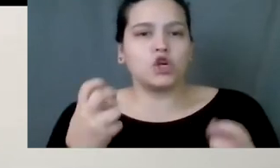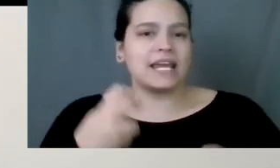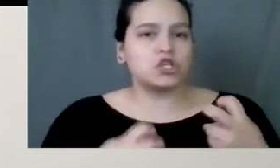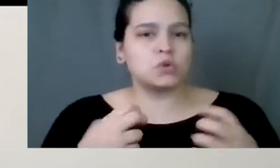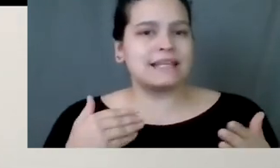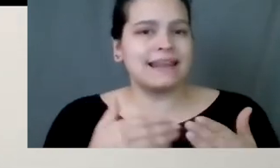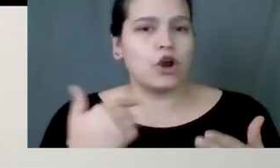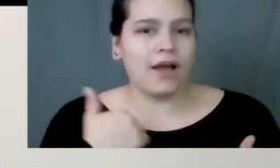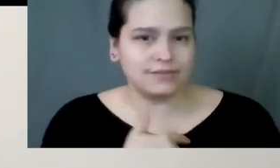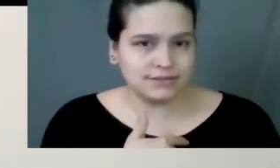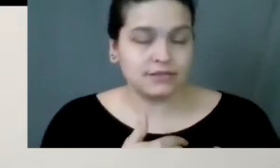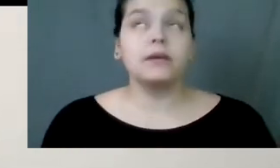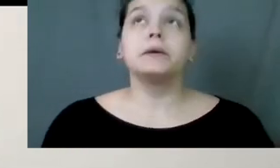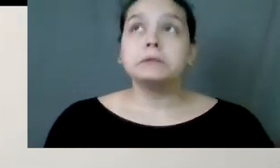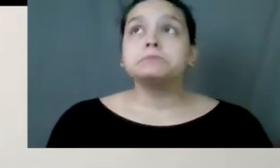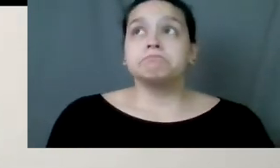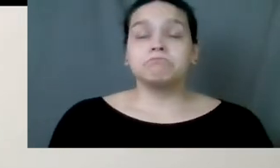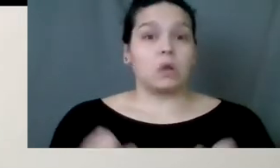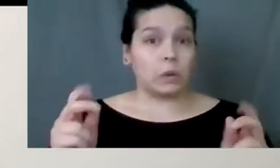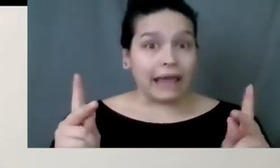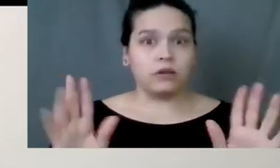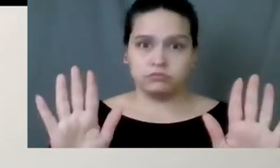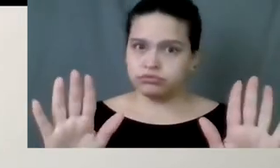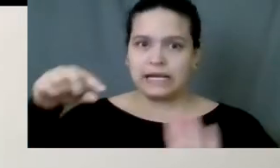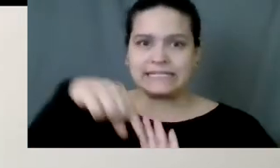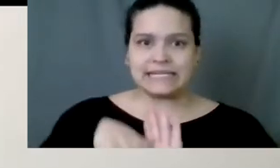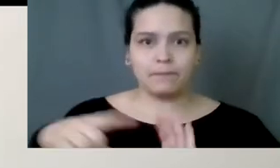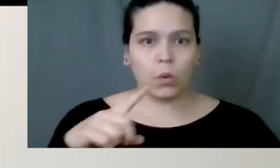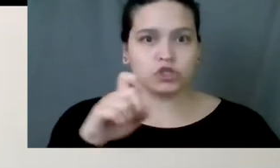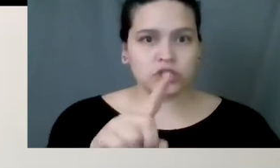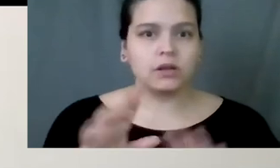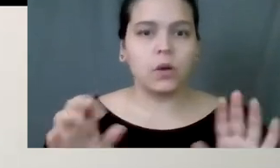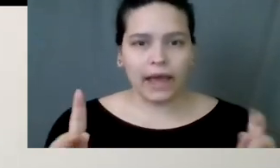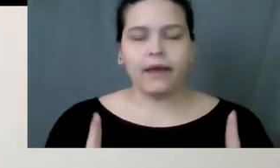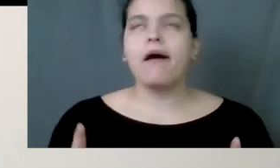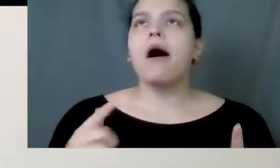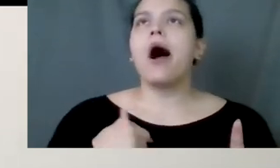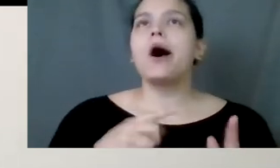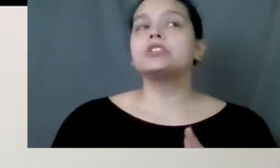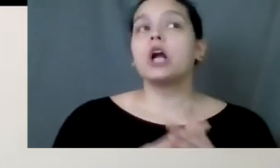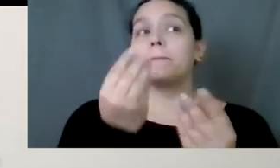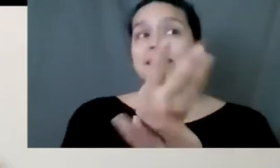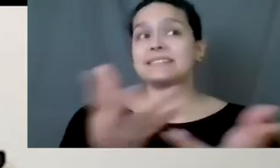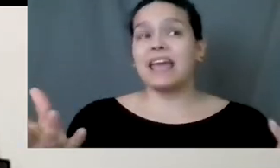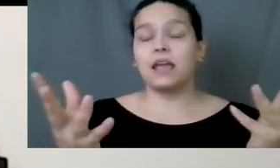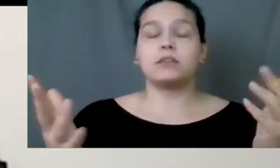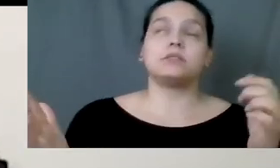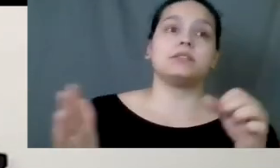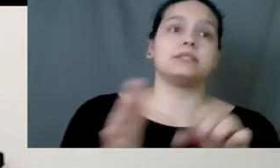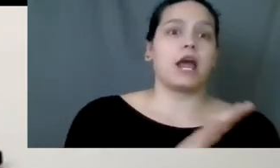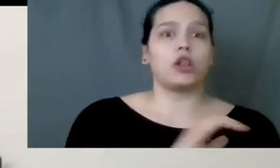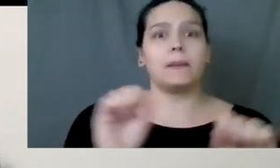modern issues near us? I'll start by saying that it's entirely